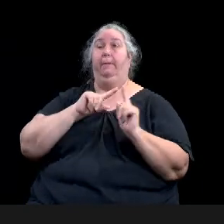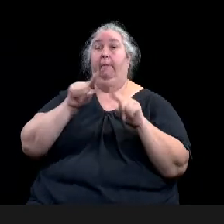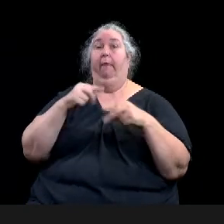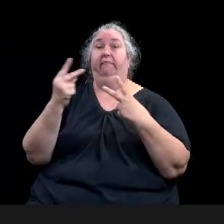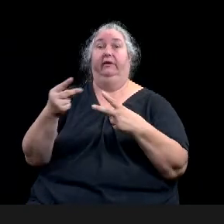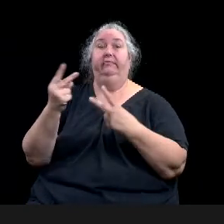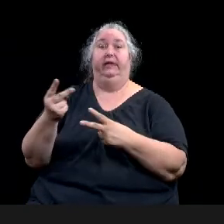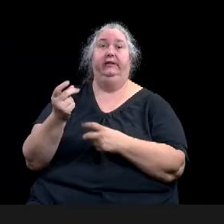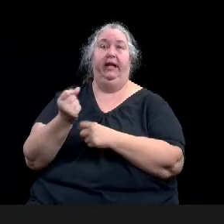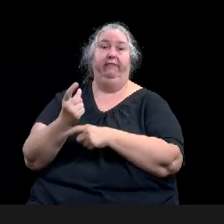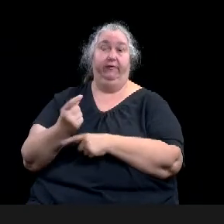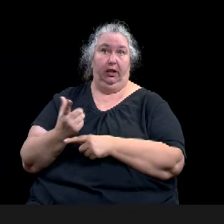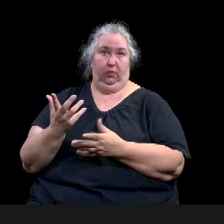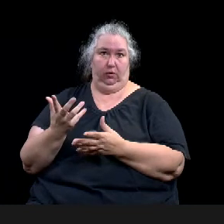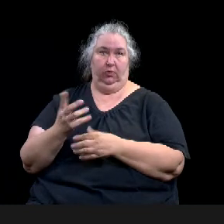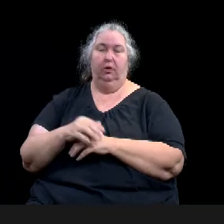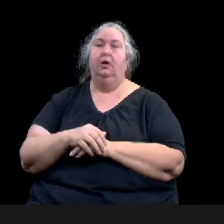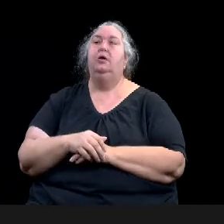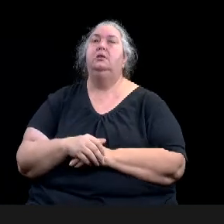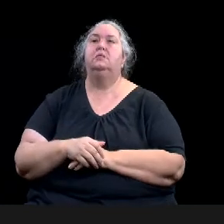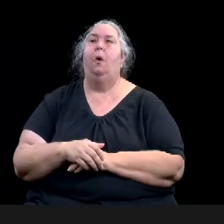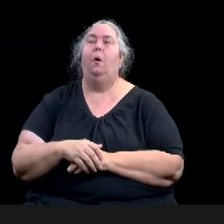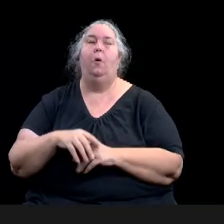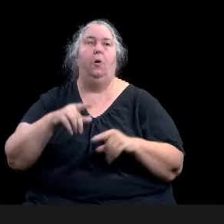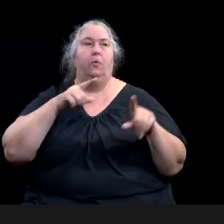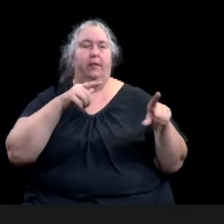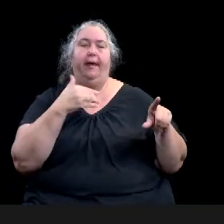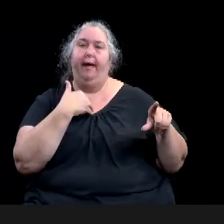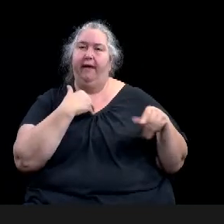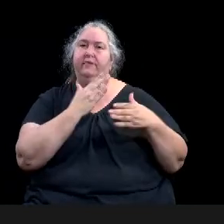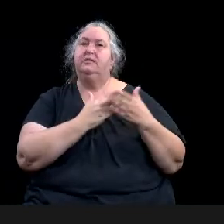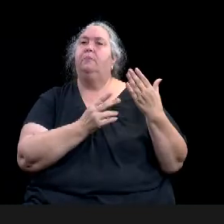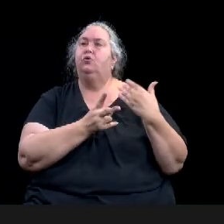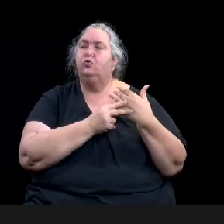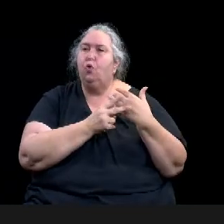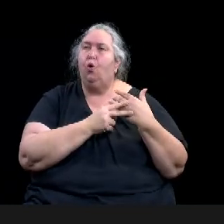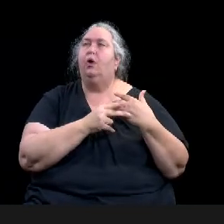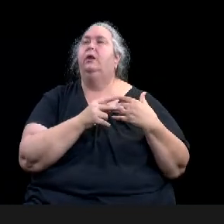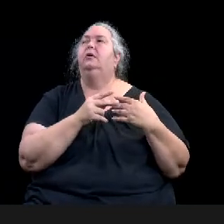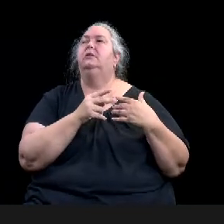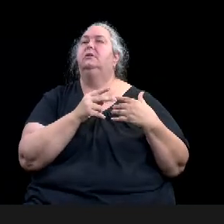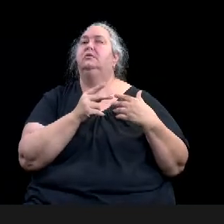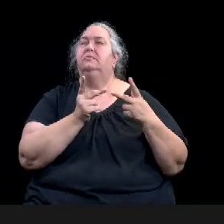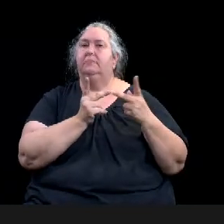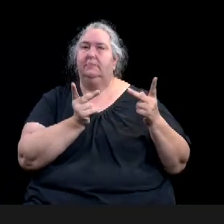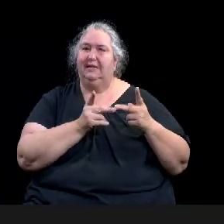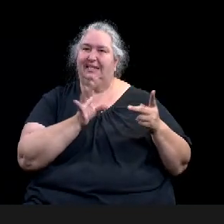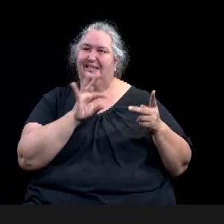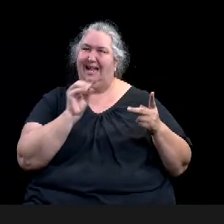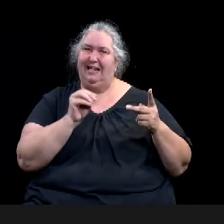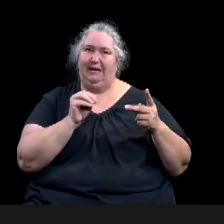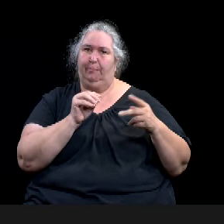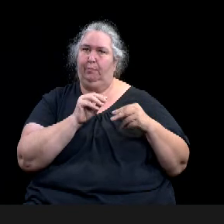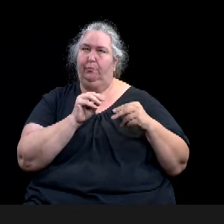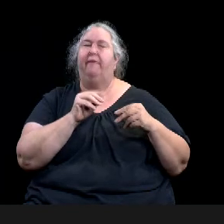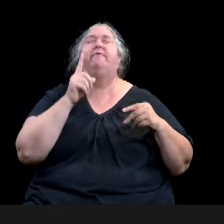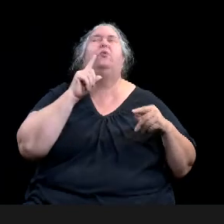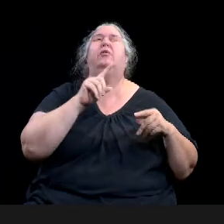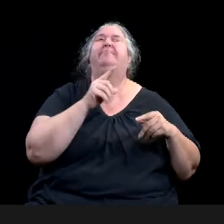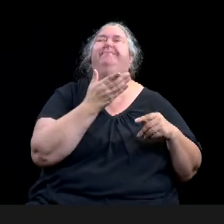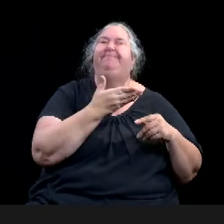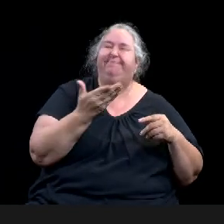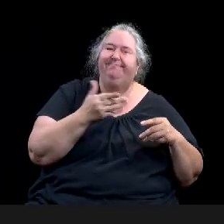% capacity. We found that office space and work areas as well as parking areas are extremely limited.